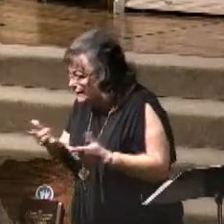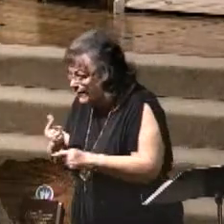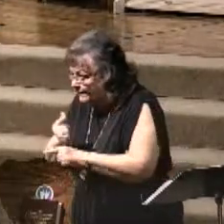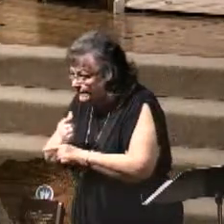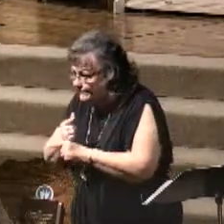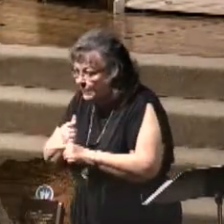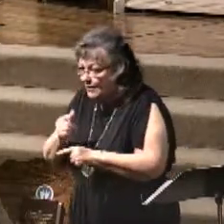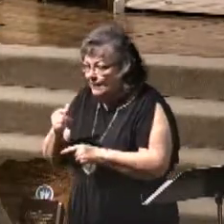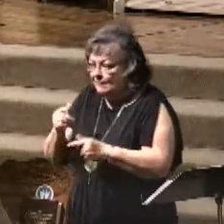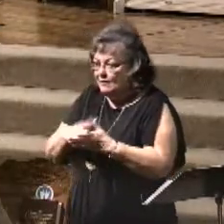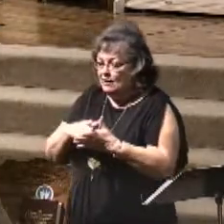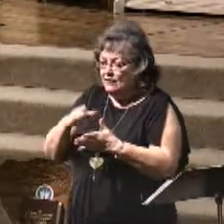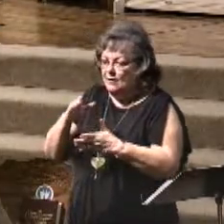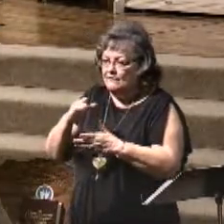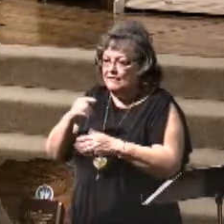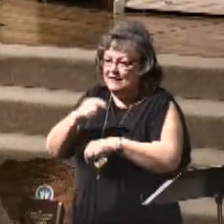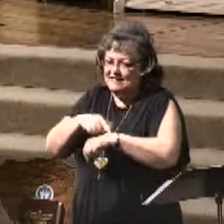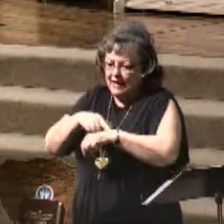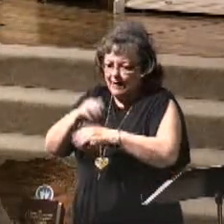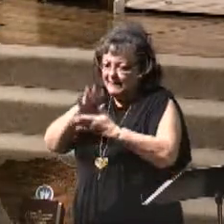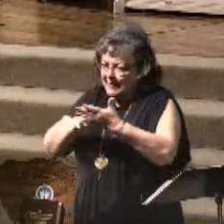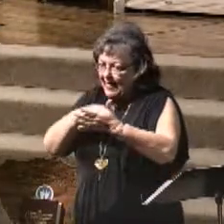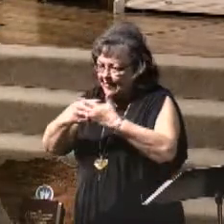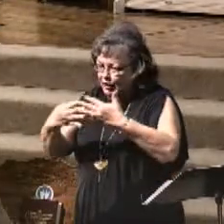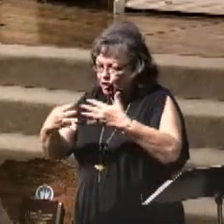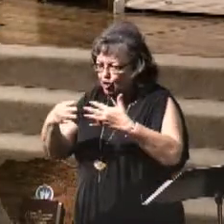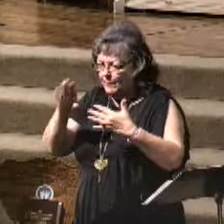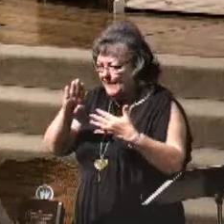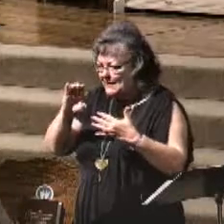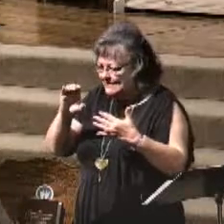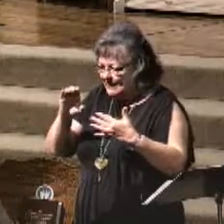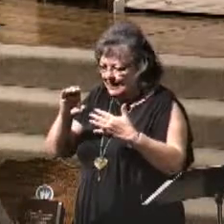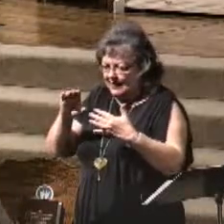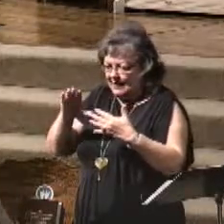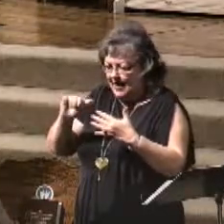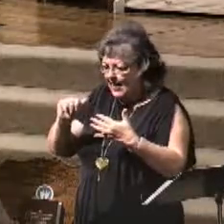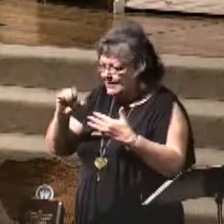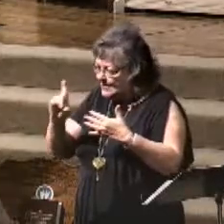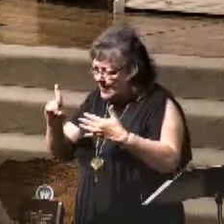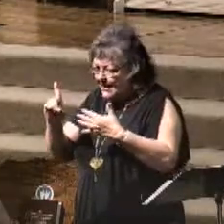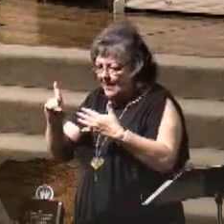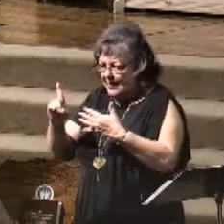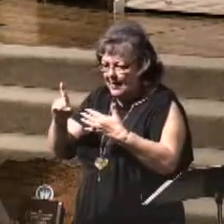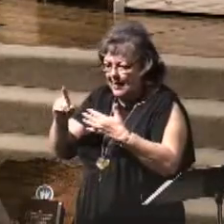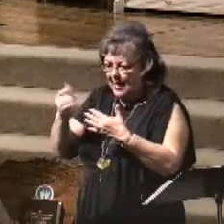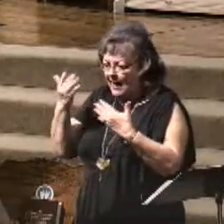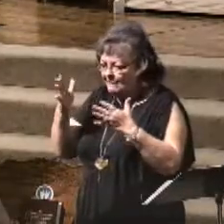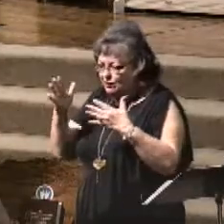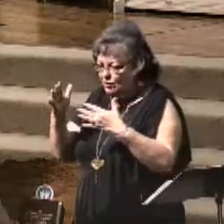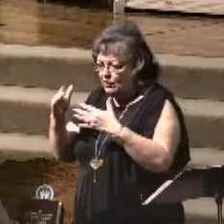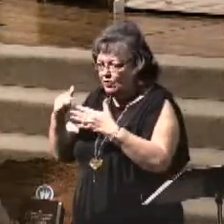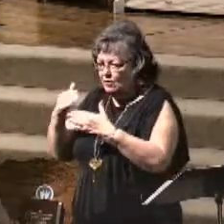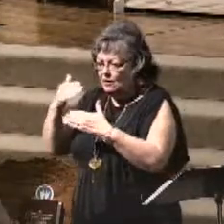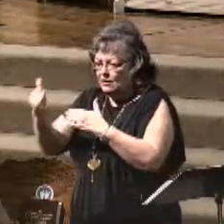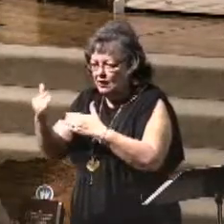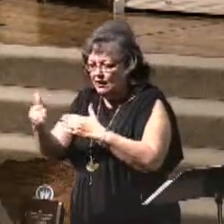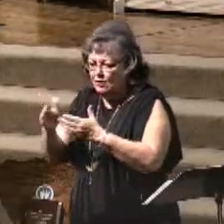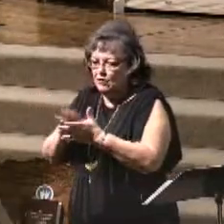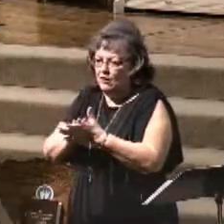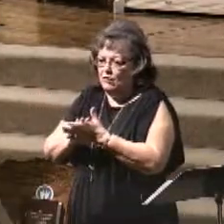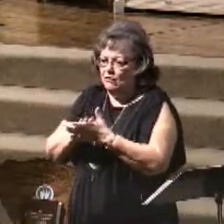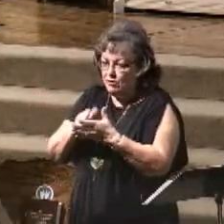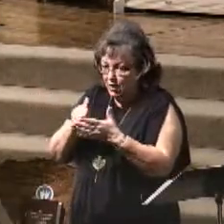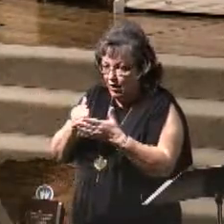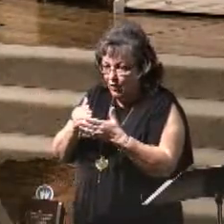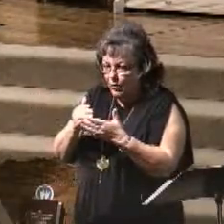period is, is, uh, B.C., before Christ, A.D., and Odomini, in the year of our Lord. I mean, every time you